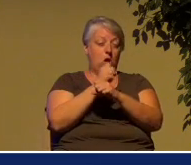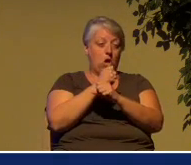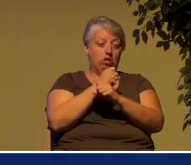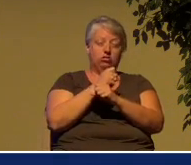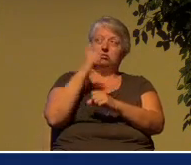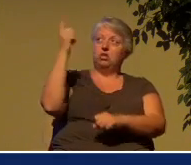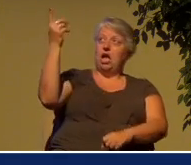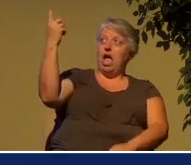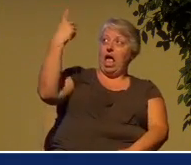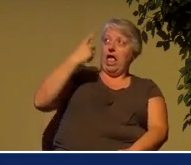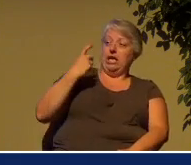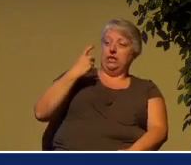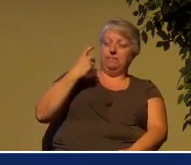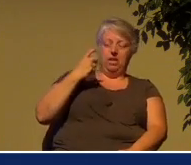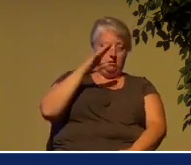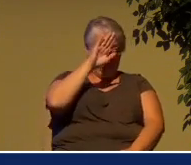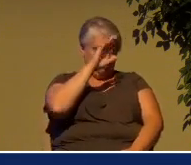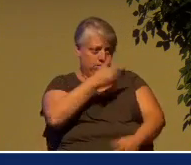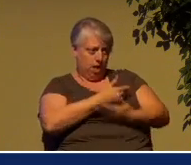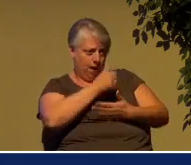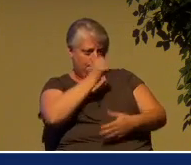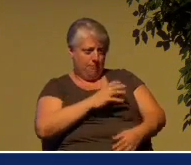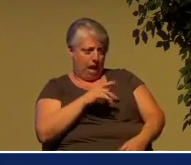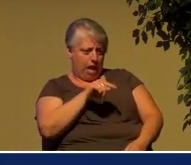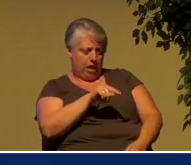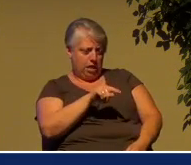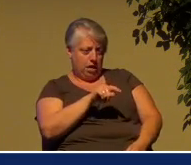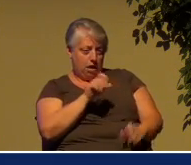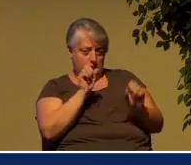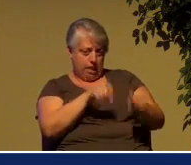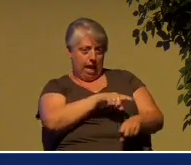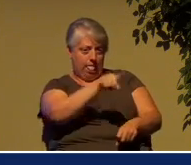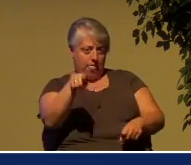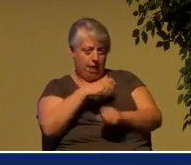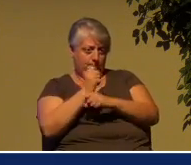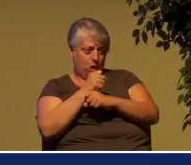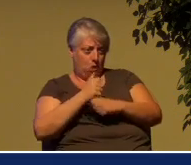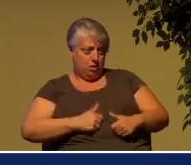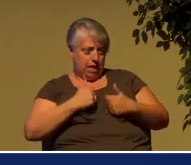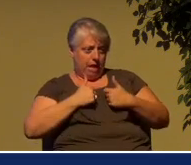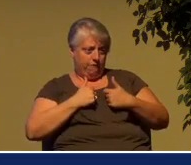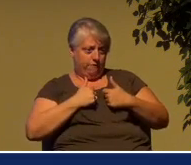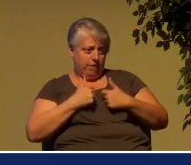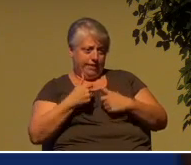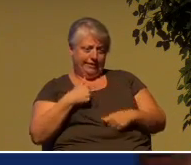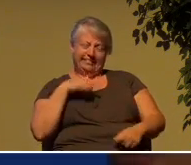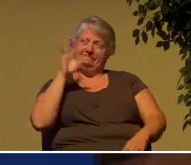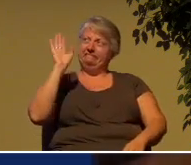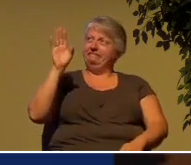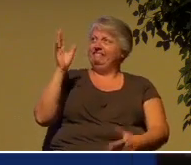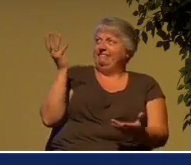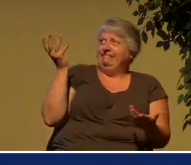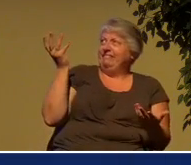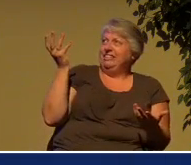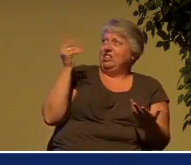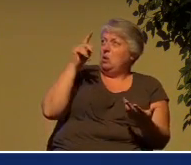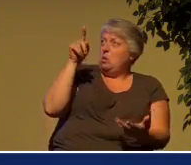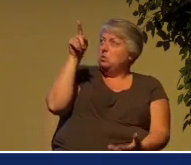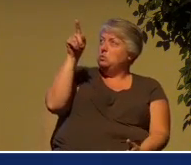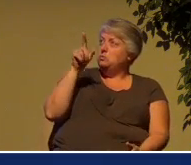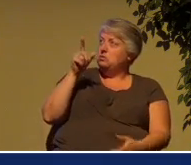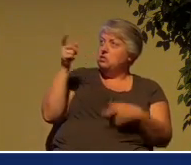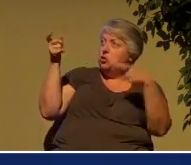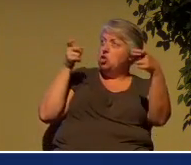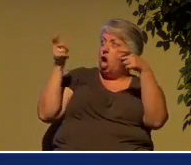can these bones live? I said, oh sovereign Lord, you alone